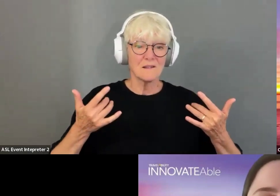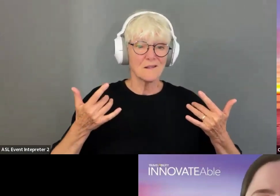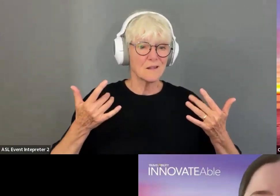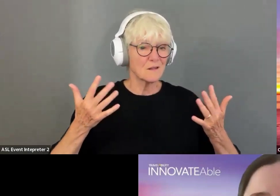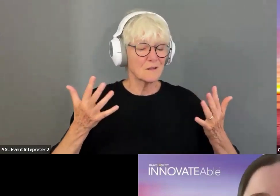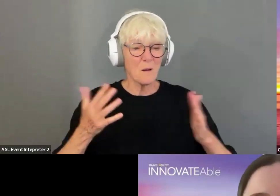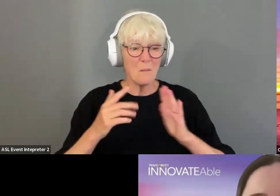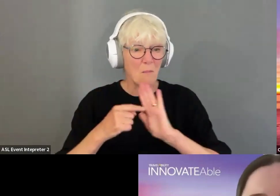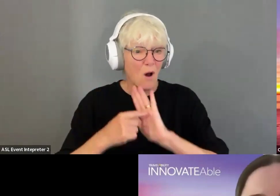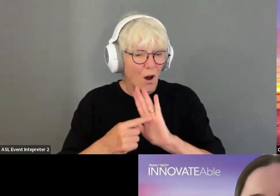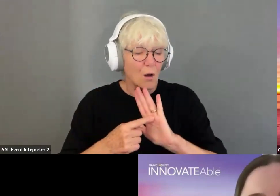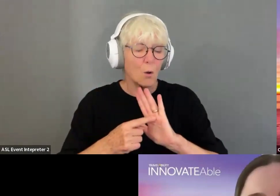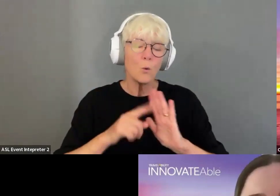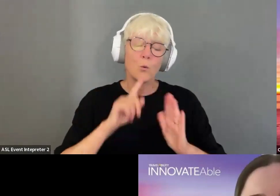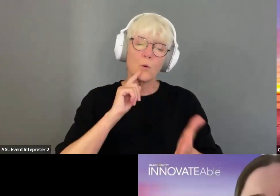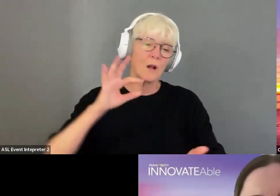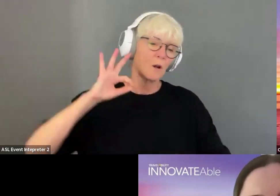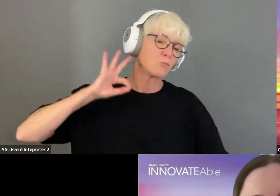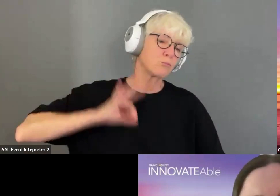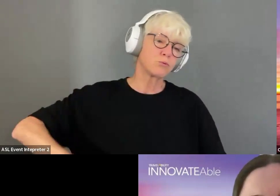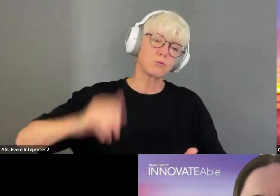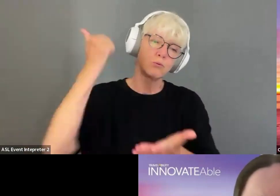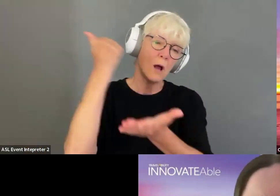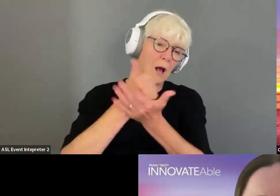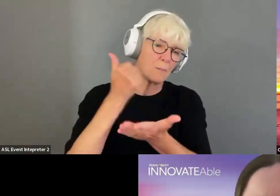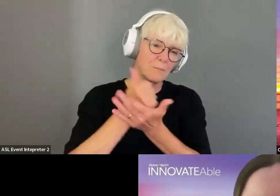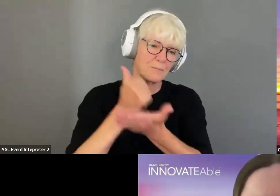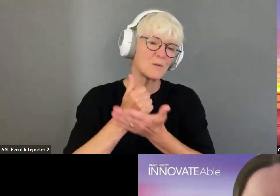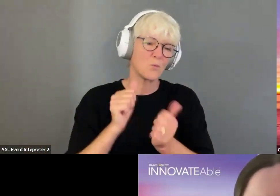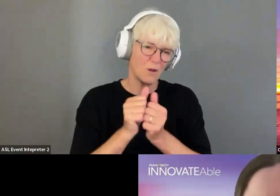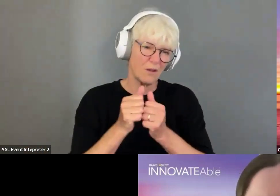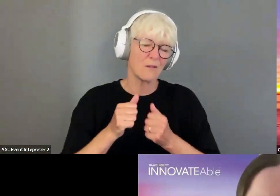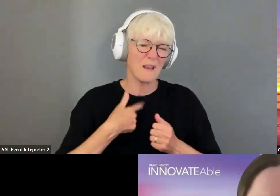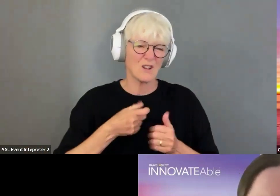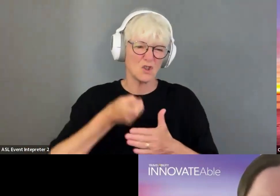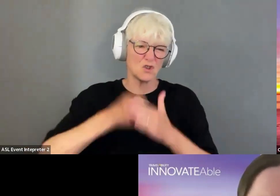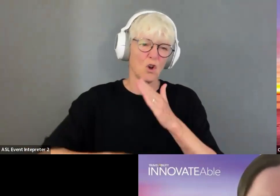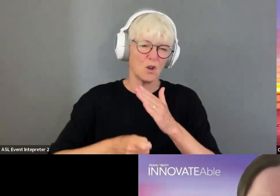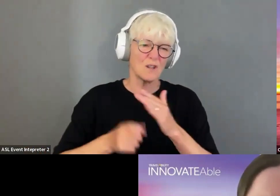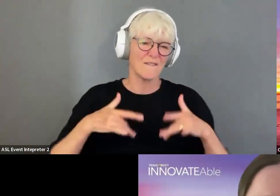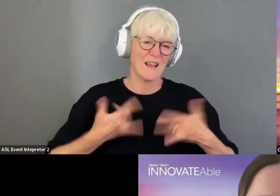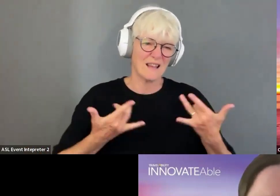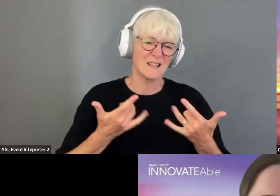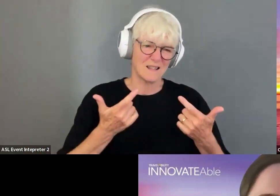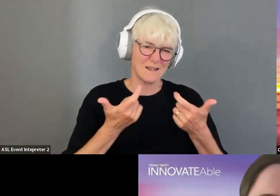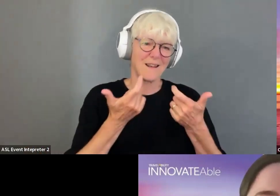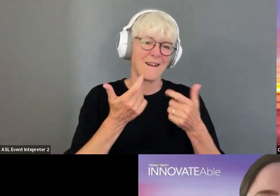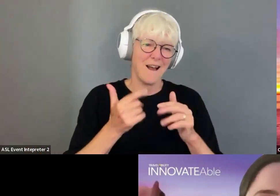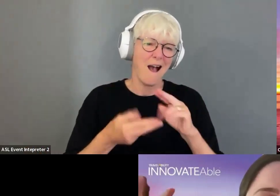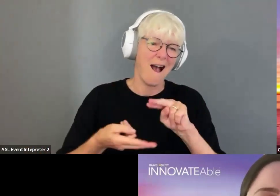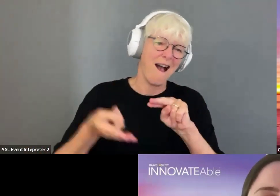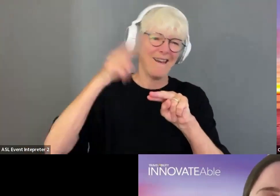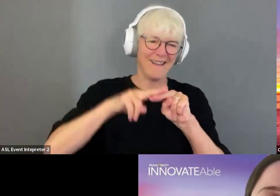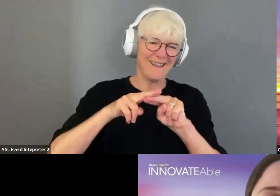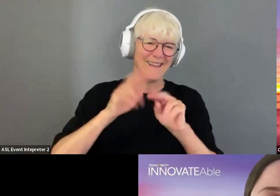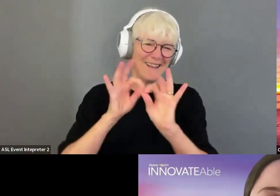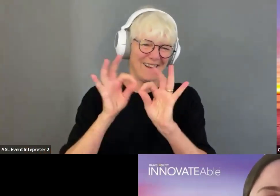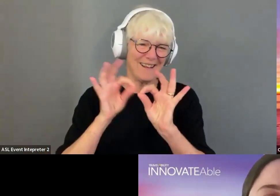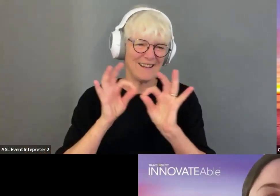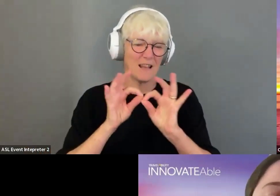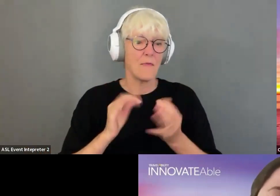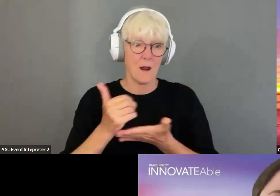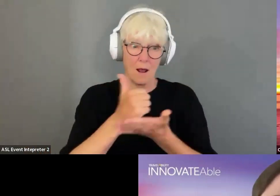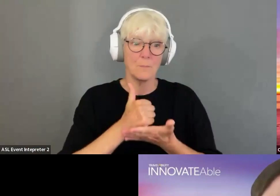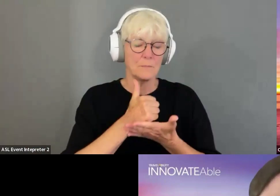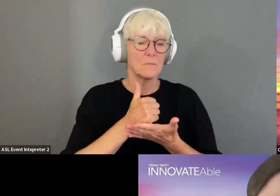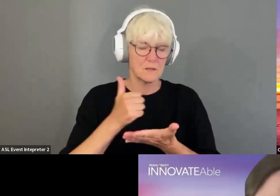model really unlocks the, the exciting margins for us because I, I charge them a lot more than I do individual users. And that's where we build out a lot more of our